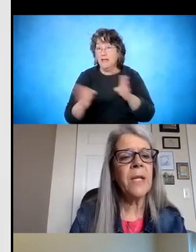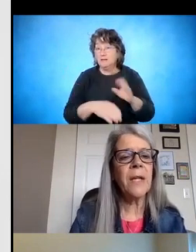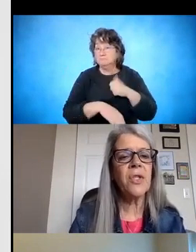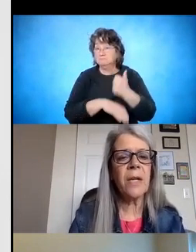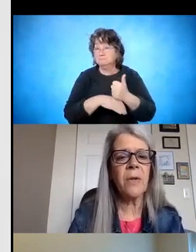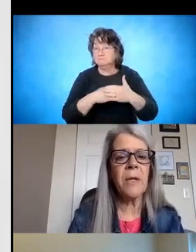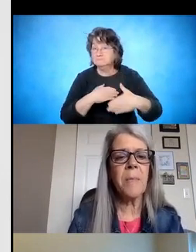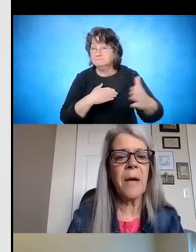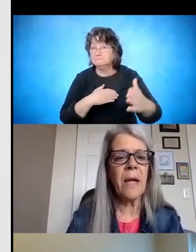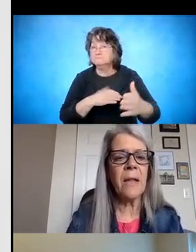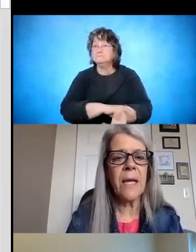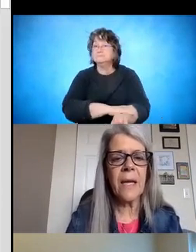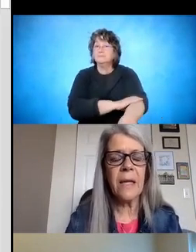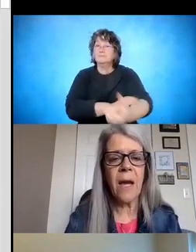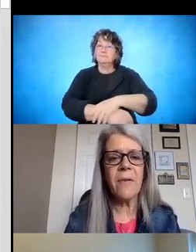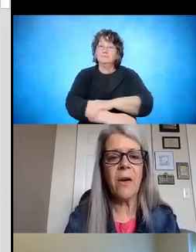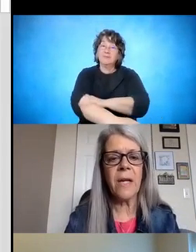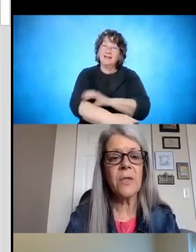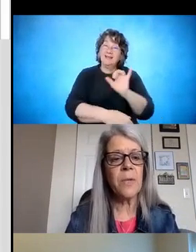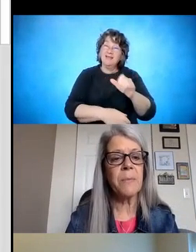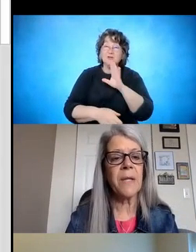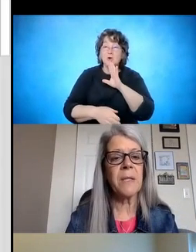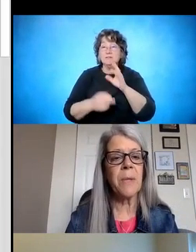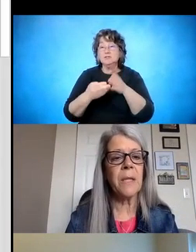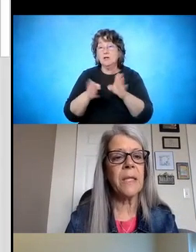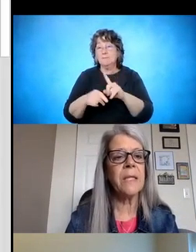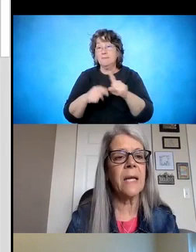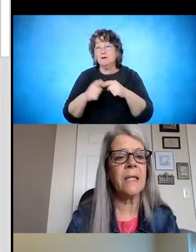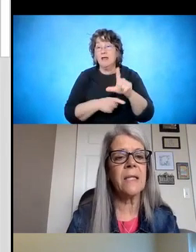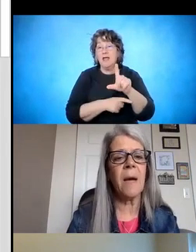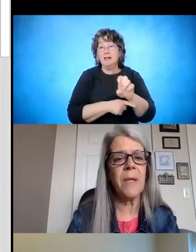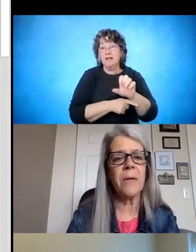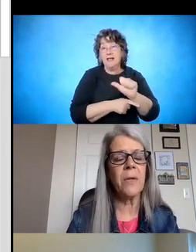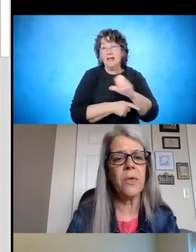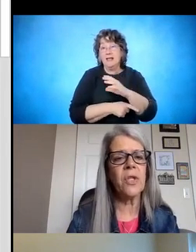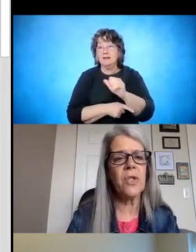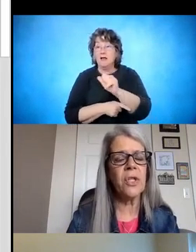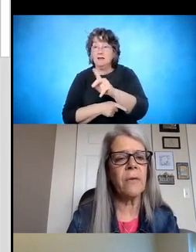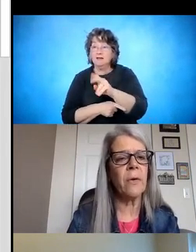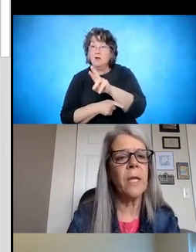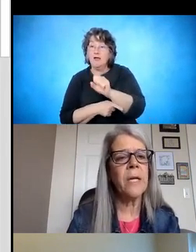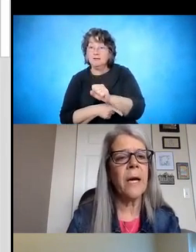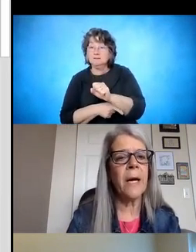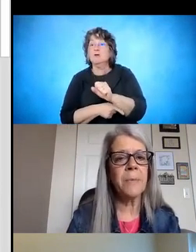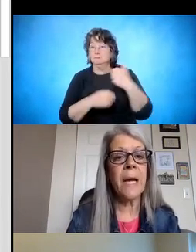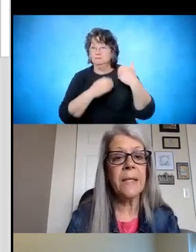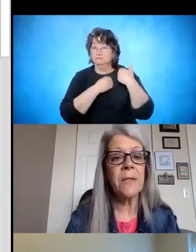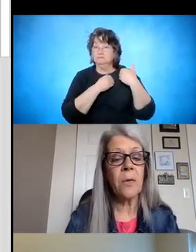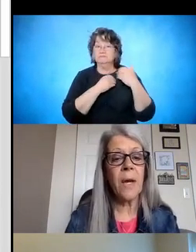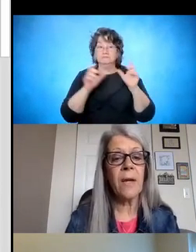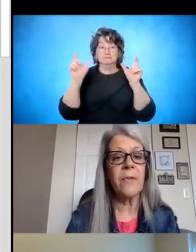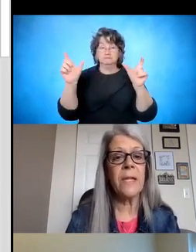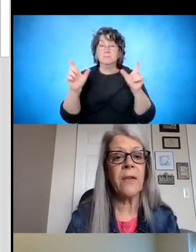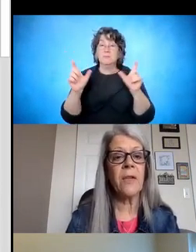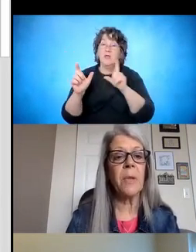it talks generally about LEA and IVRS responsibilities at the top there, and those are just general guidance